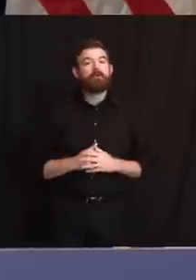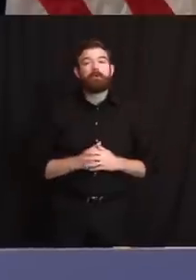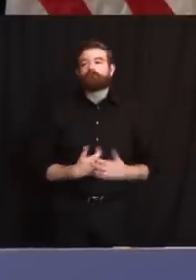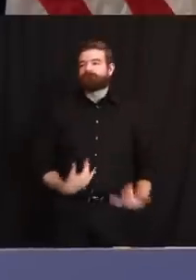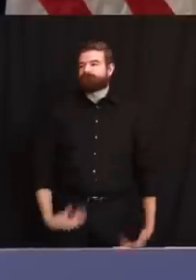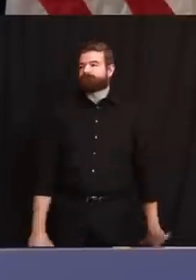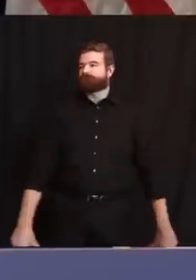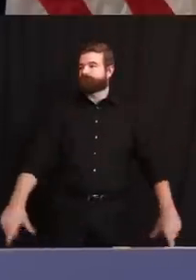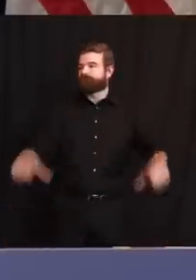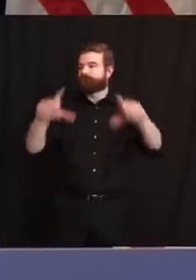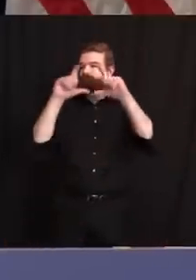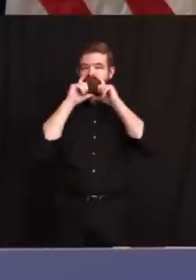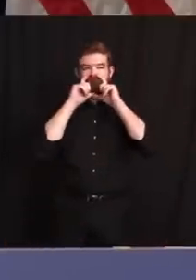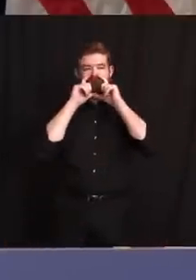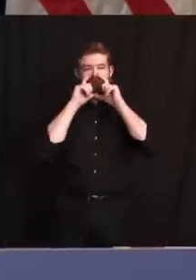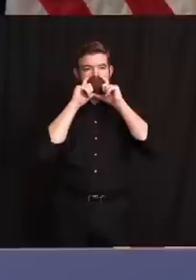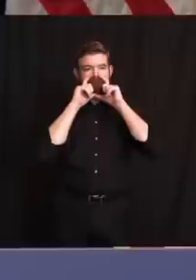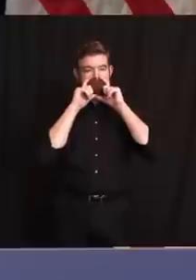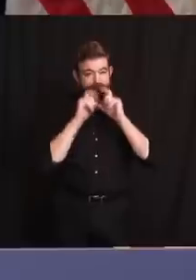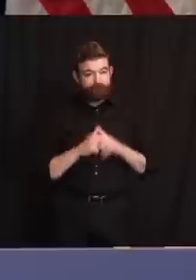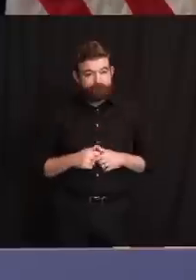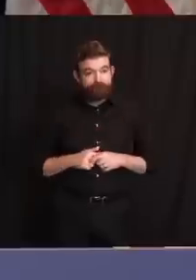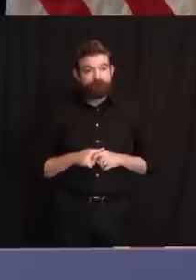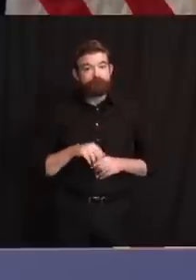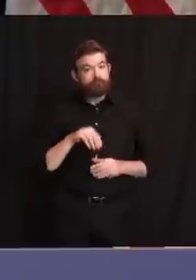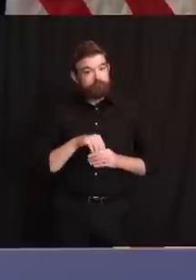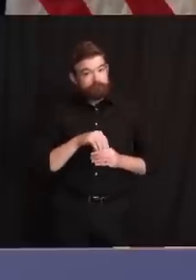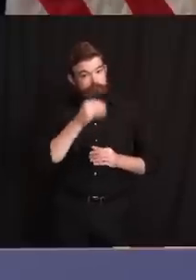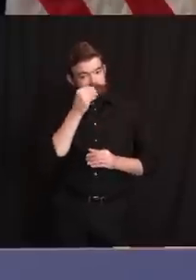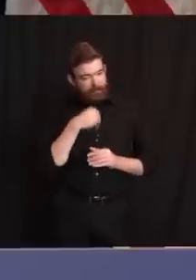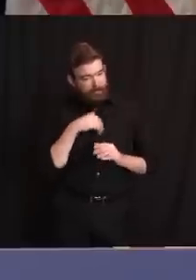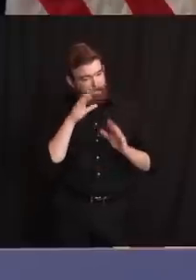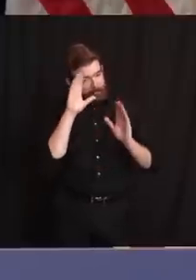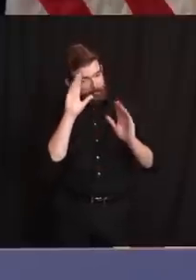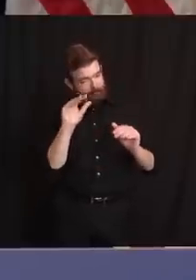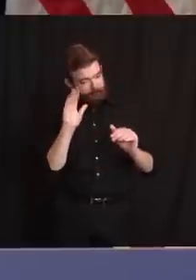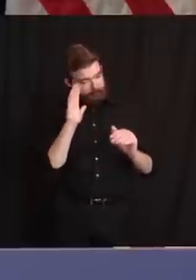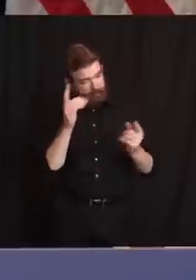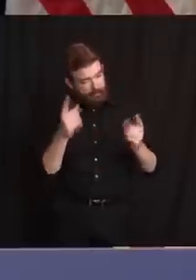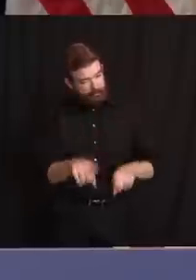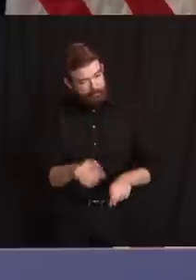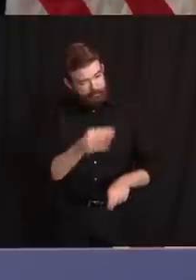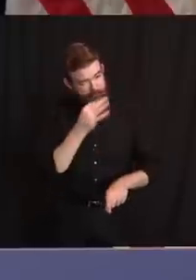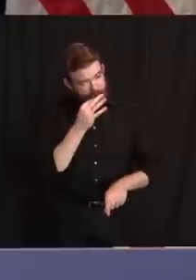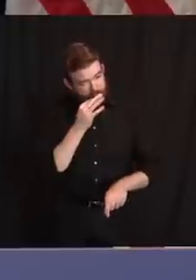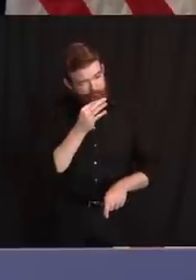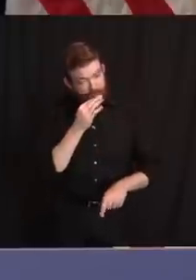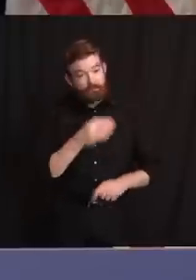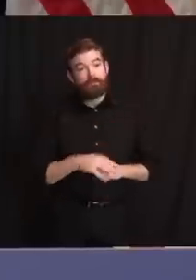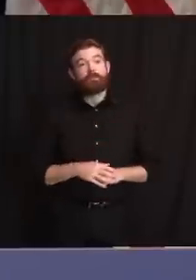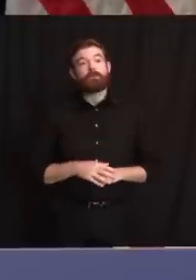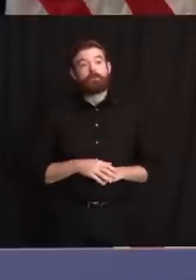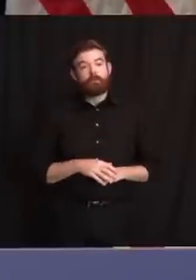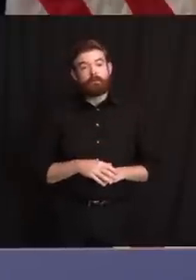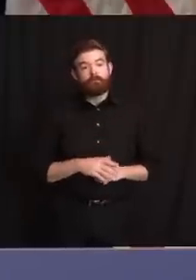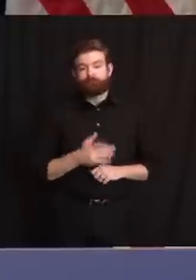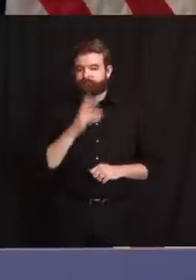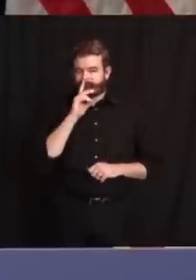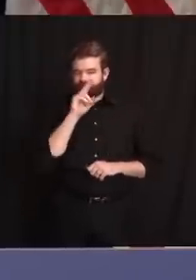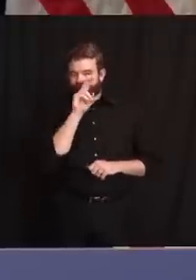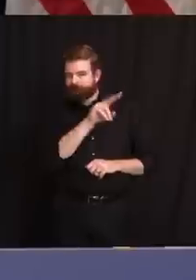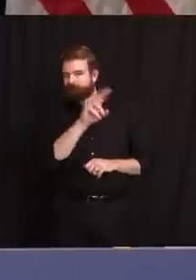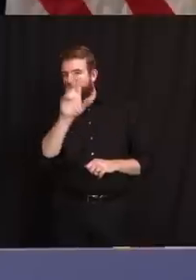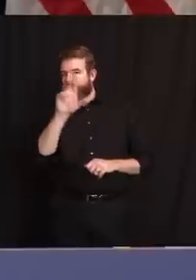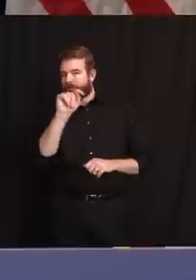to indoor dining sooner than not. Assuming that RT curve we showed earlier, the